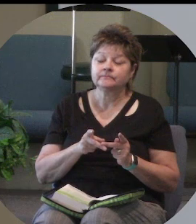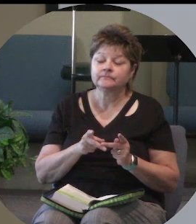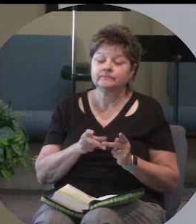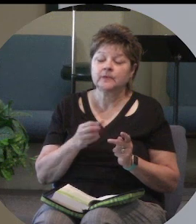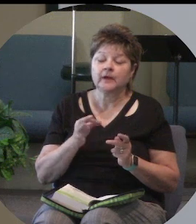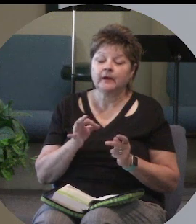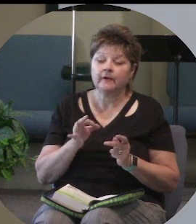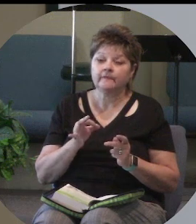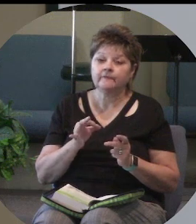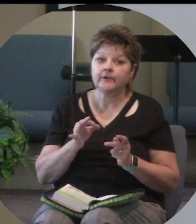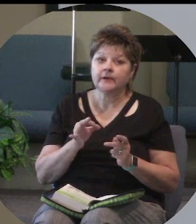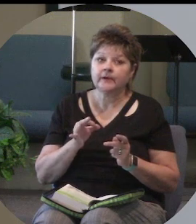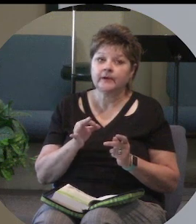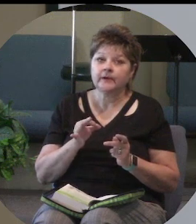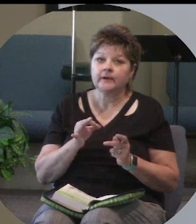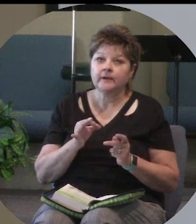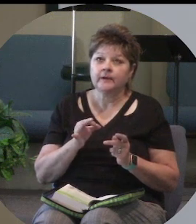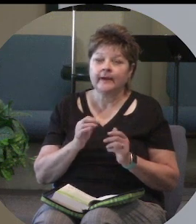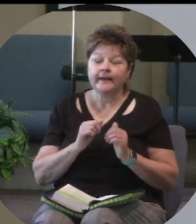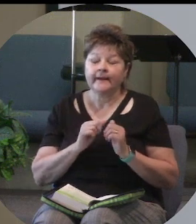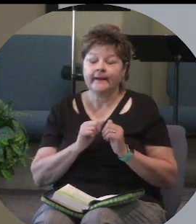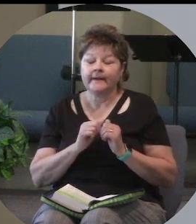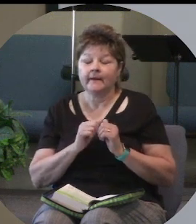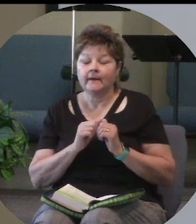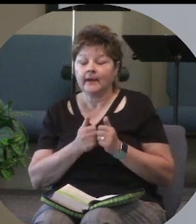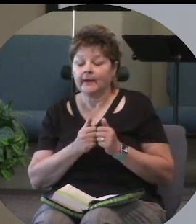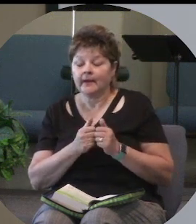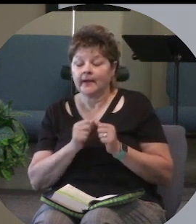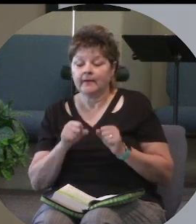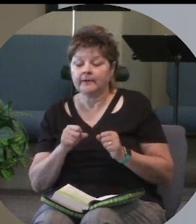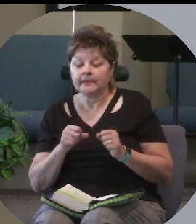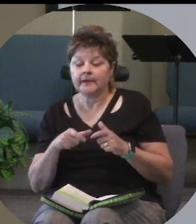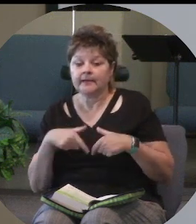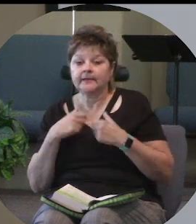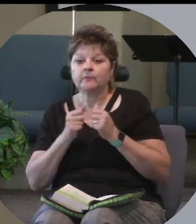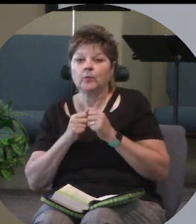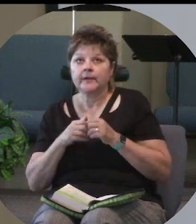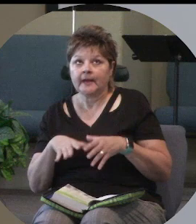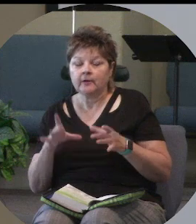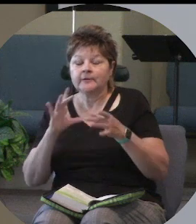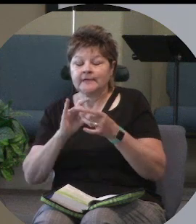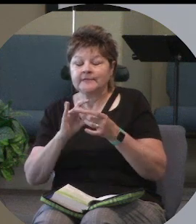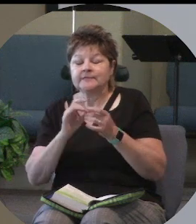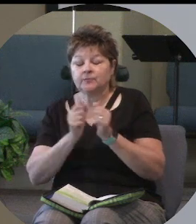how can I live without a relationship with this God.